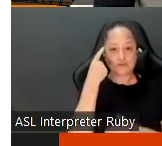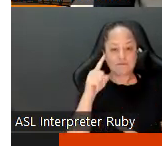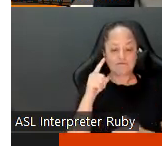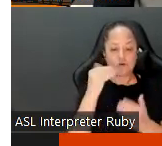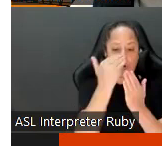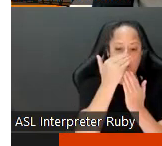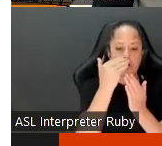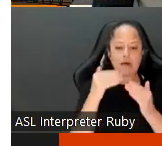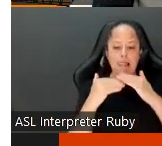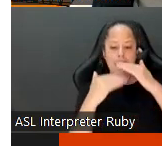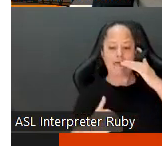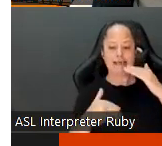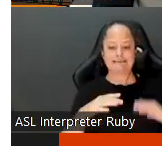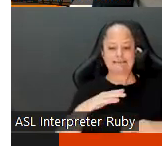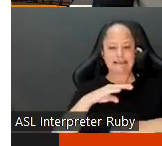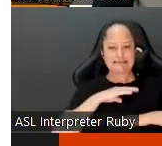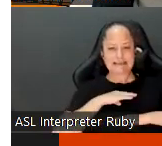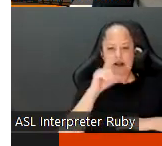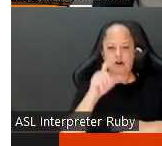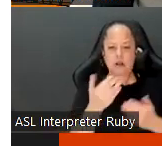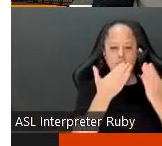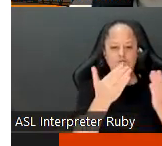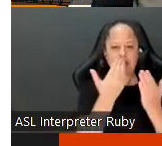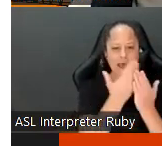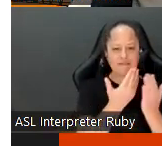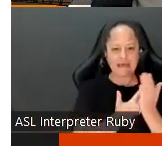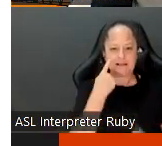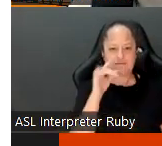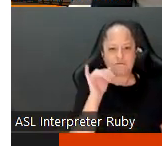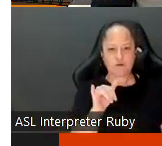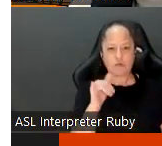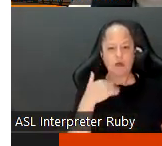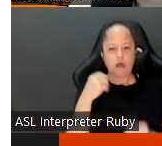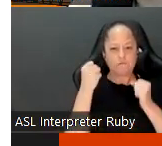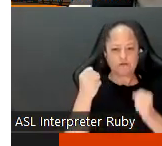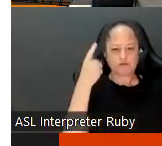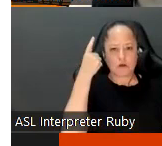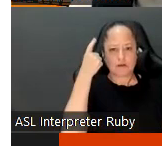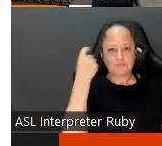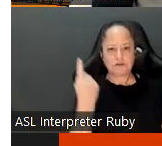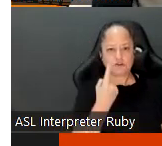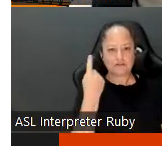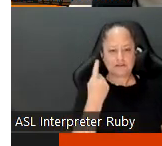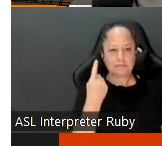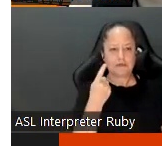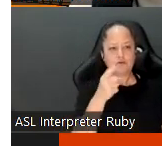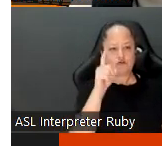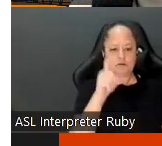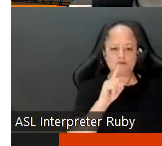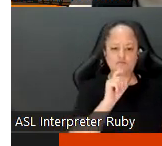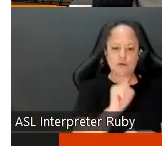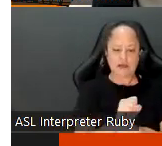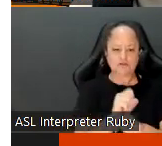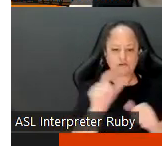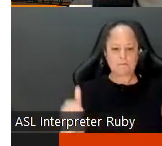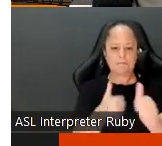satisfactory you need to provide evidence for that so if you have a strong suspicion of something or you you need to actually back that up